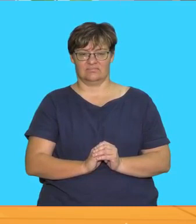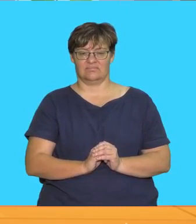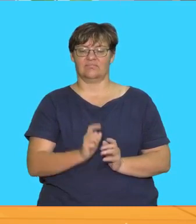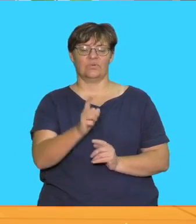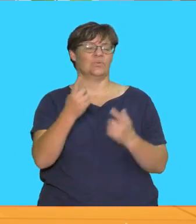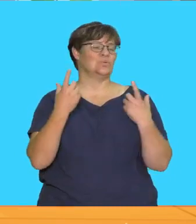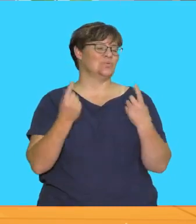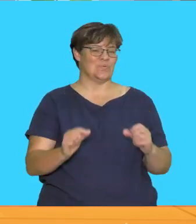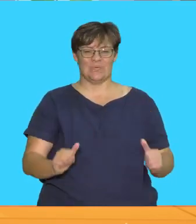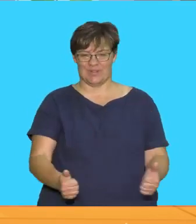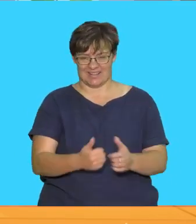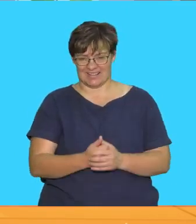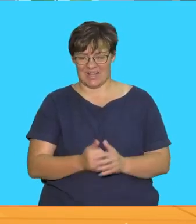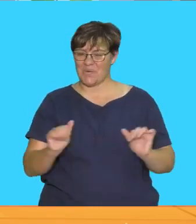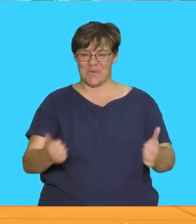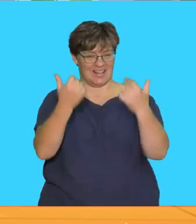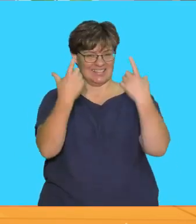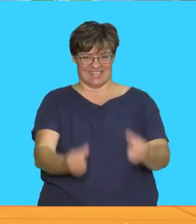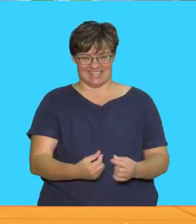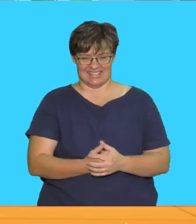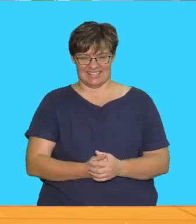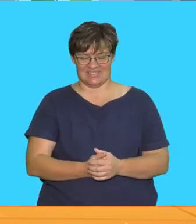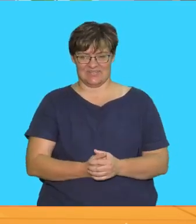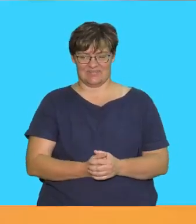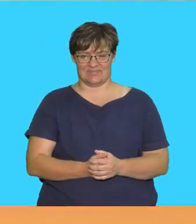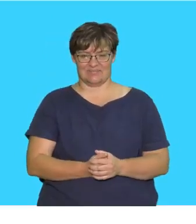you you did it well done